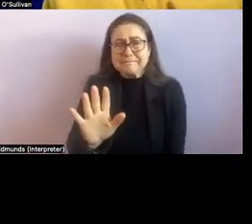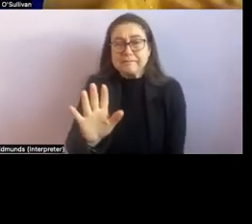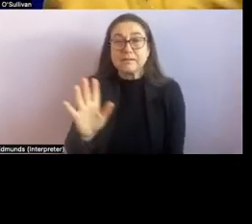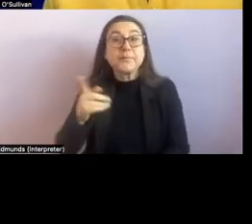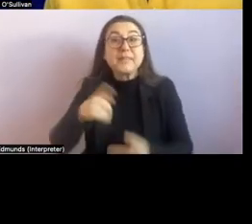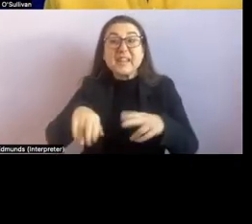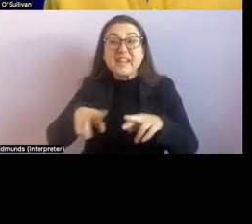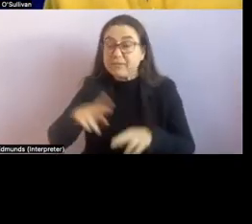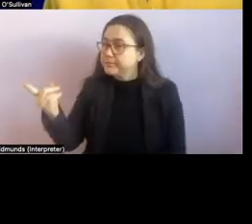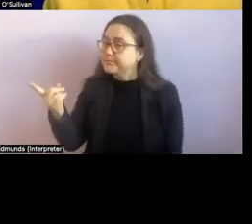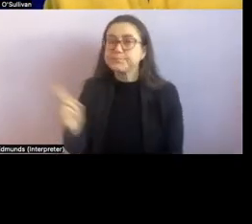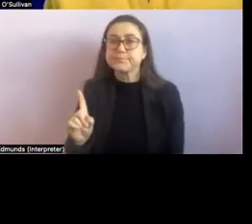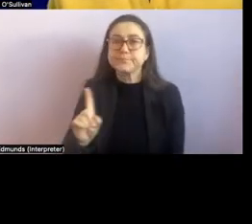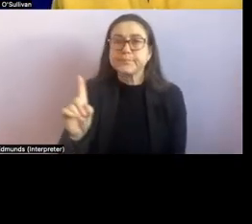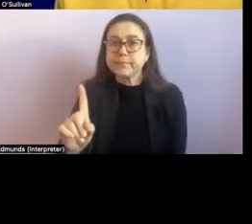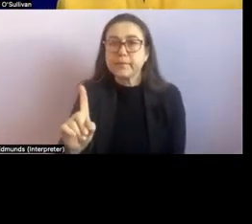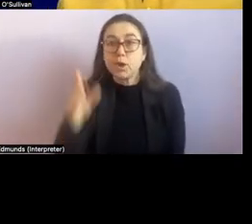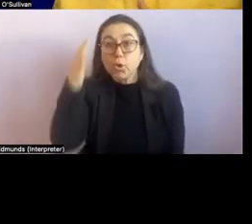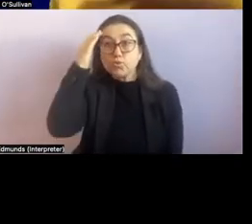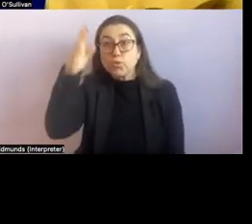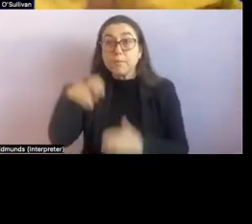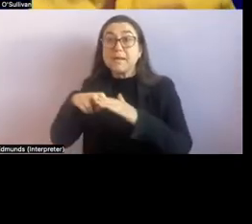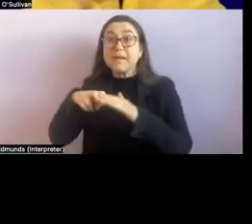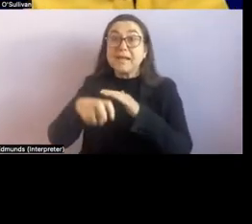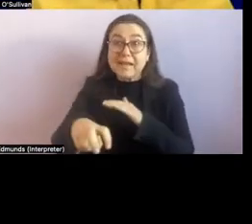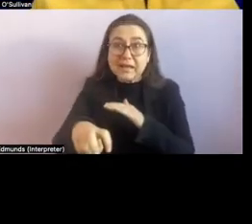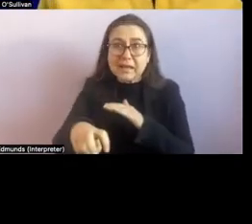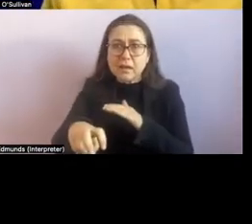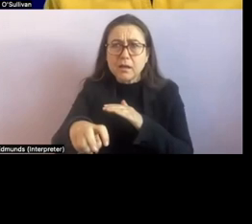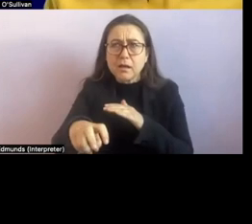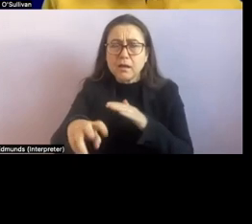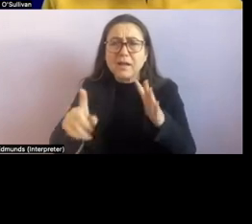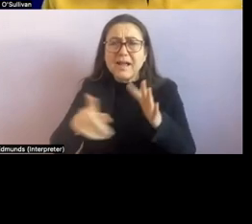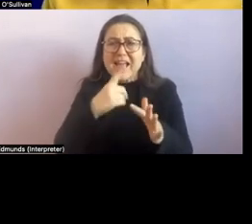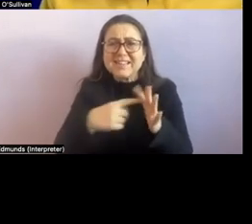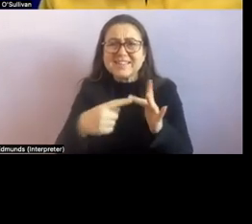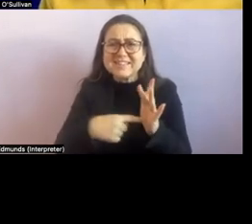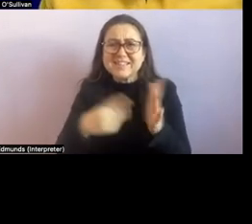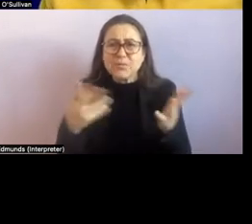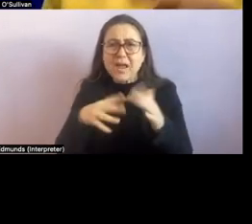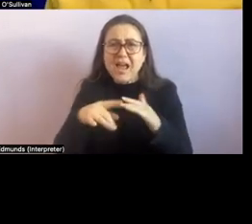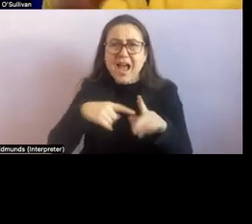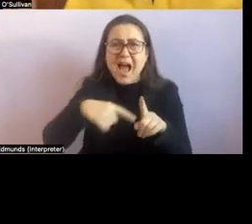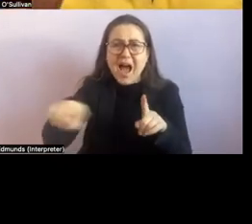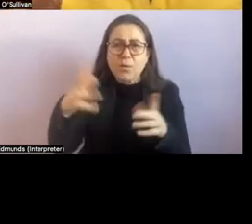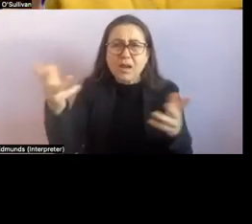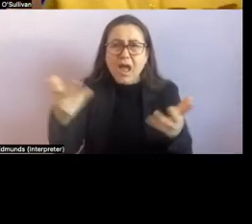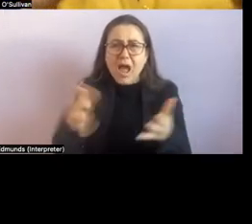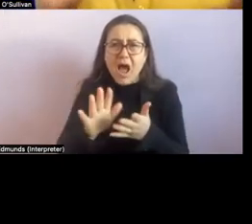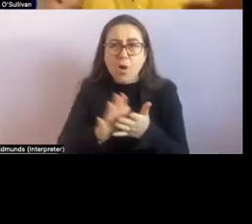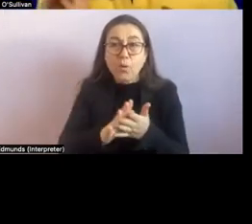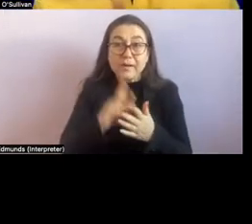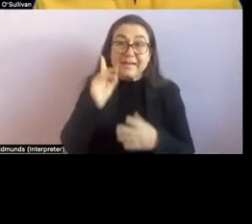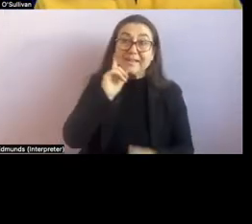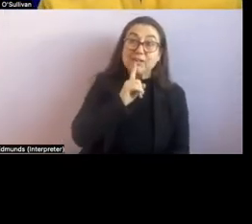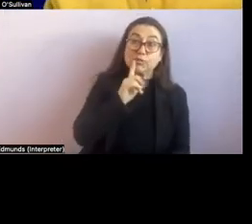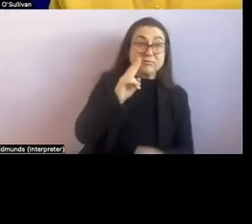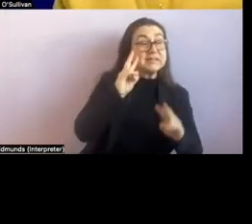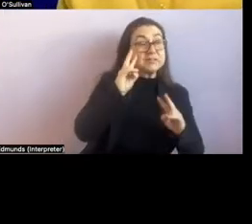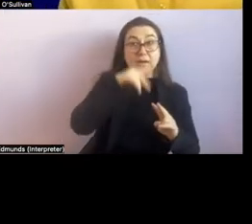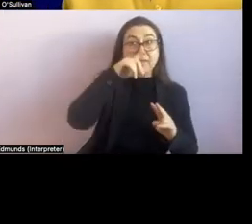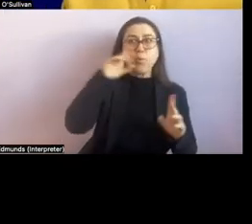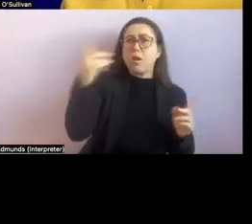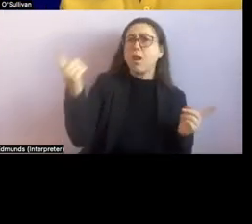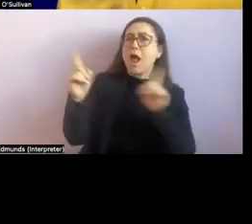and can't find the exit um people will want to move them away to find um to to quote unquote fix it for them